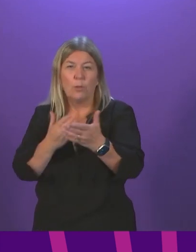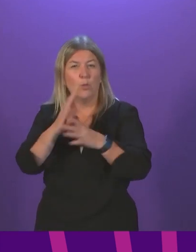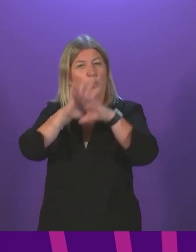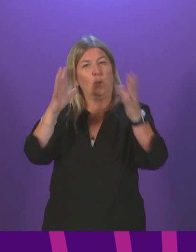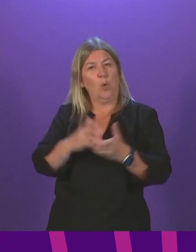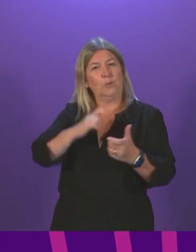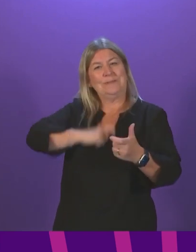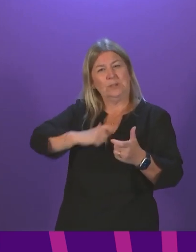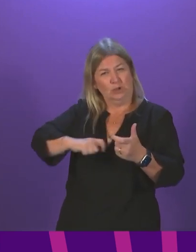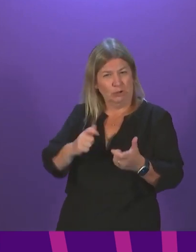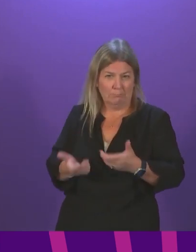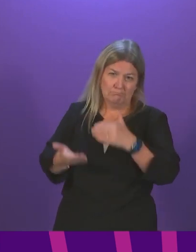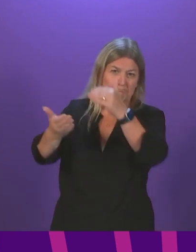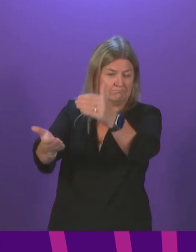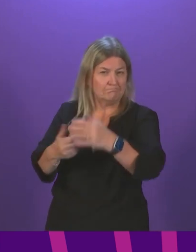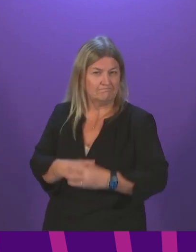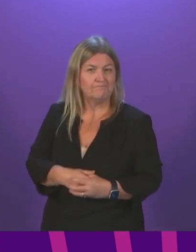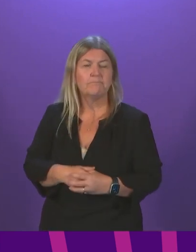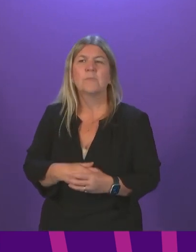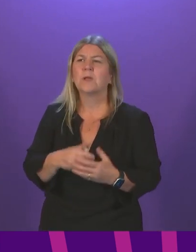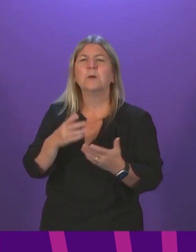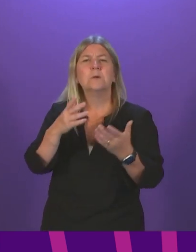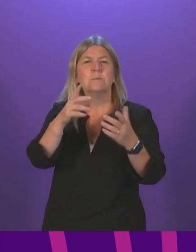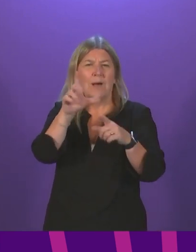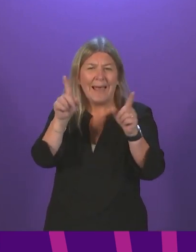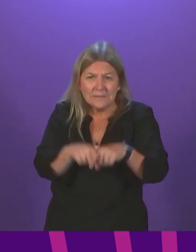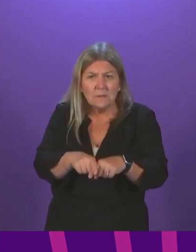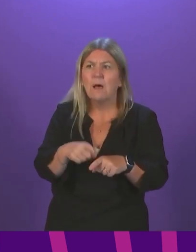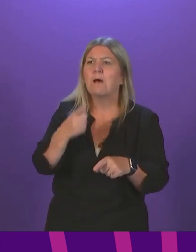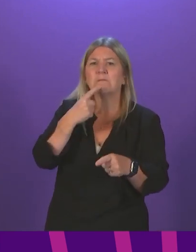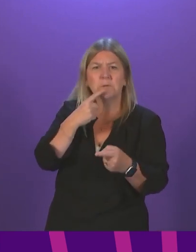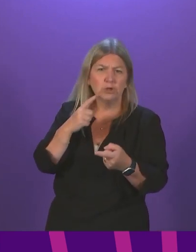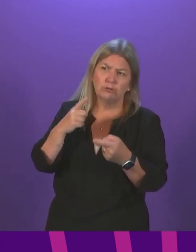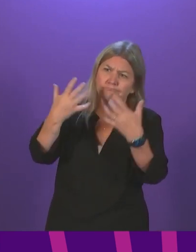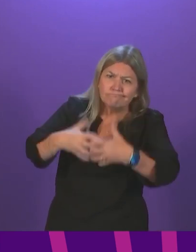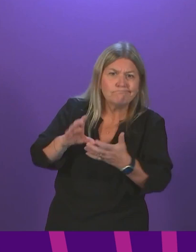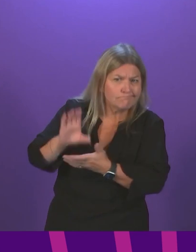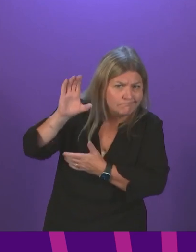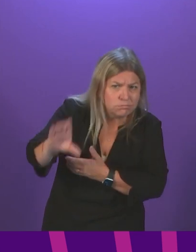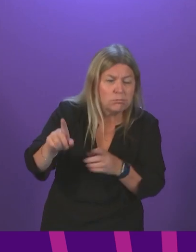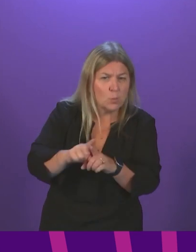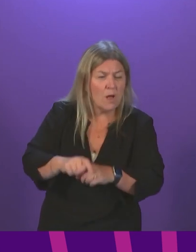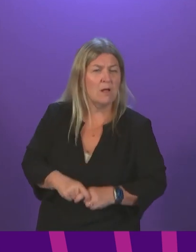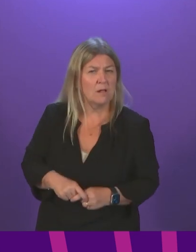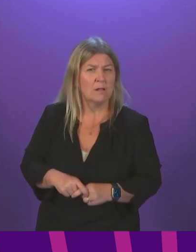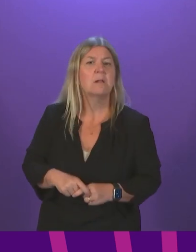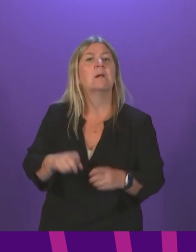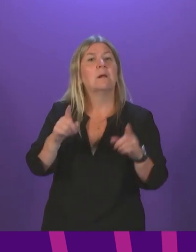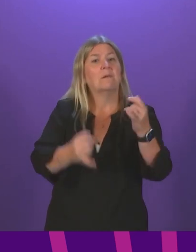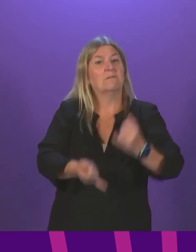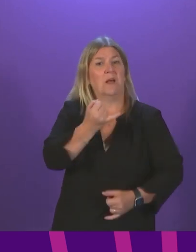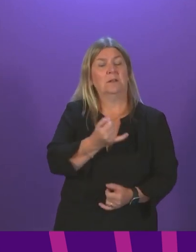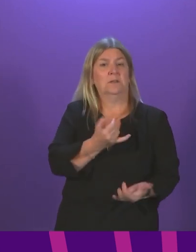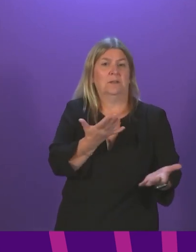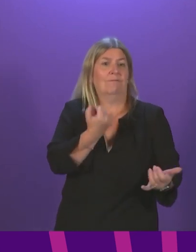oxygen and ventilation equipment to India. And lastly, our humanitarian emergency fund to support vulnerable communities in countries